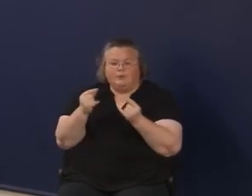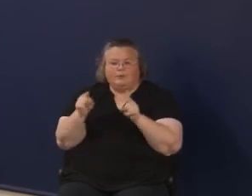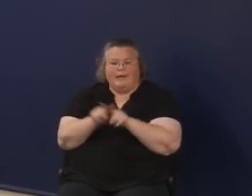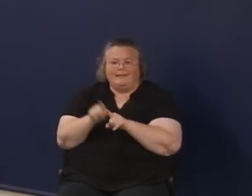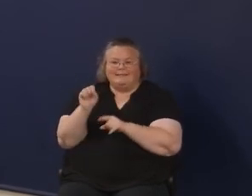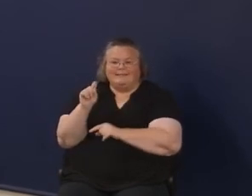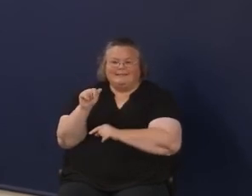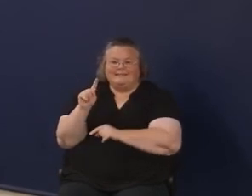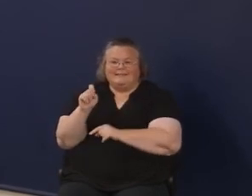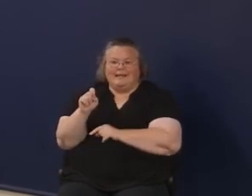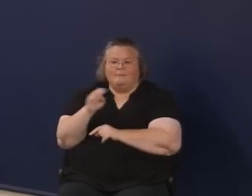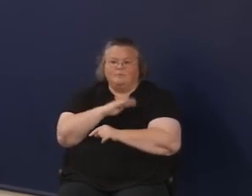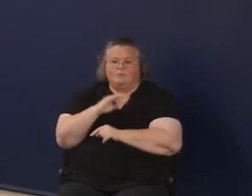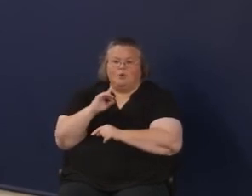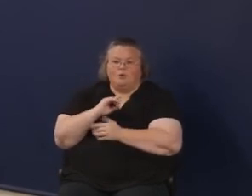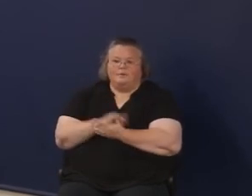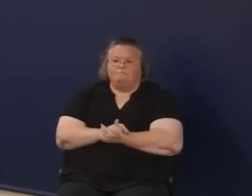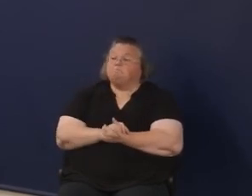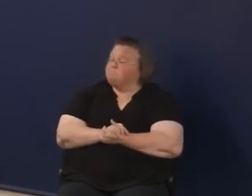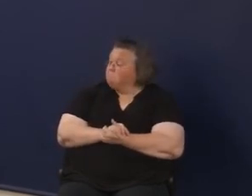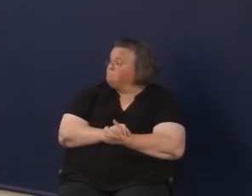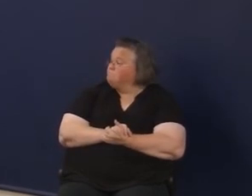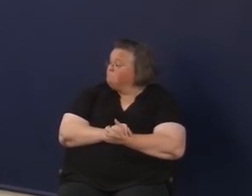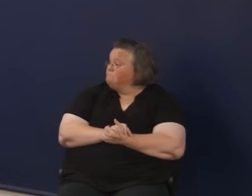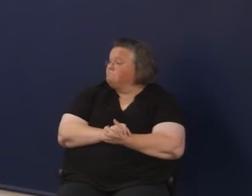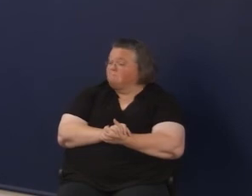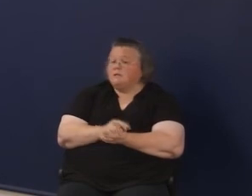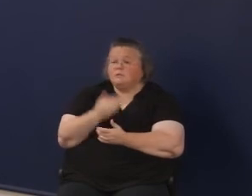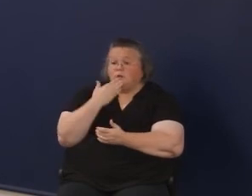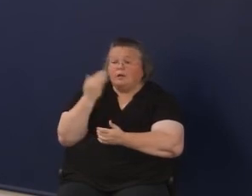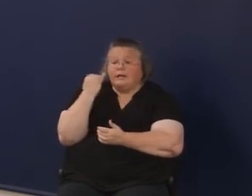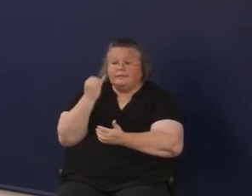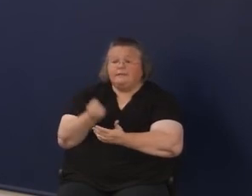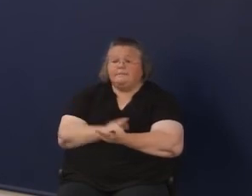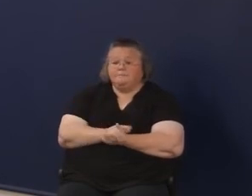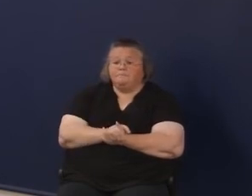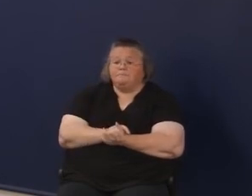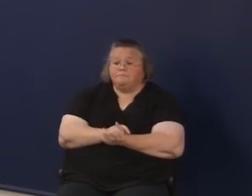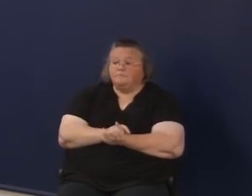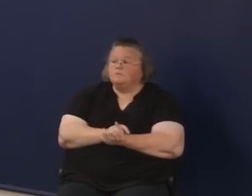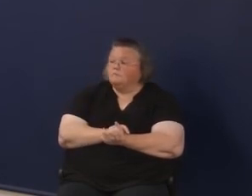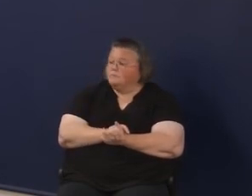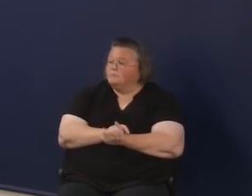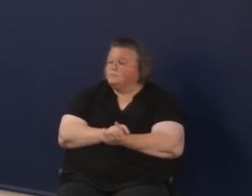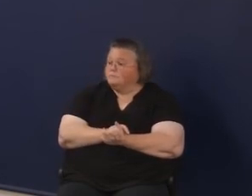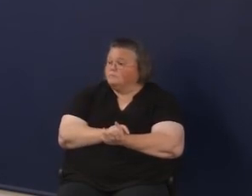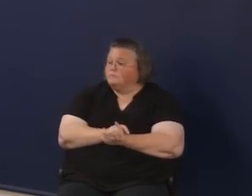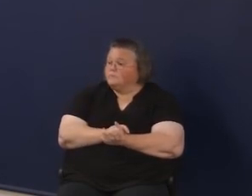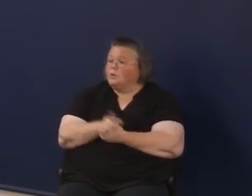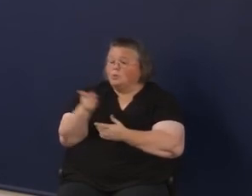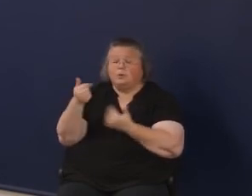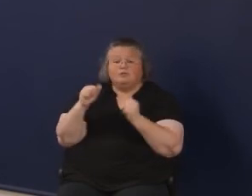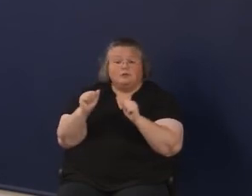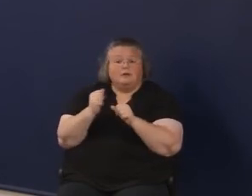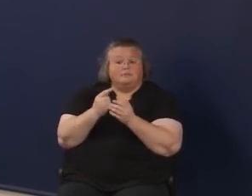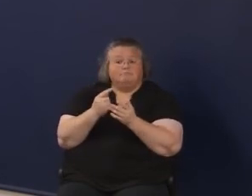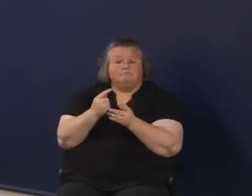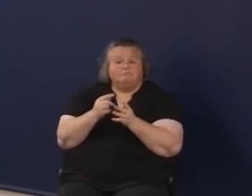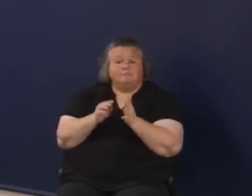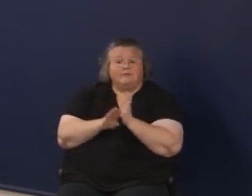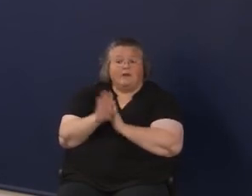a state board on this topic. I think that's a great idea. We can certainly talk about that. Sure. Correct.